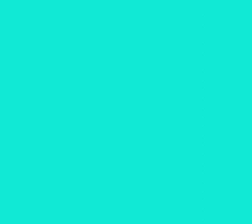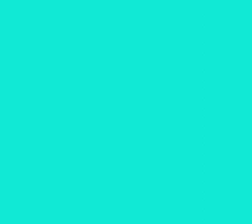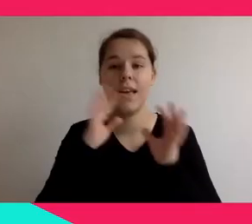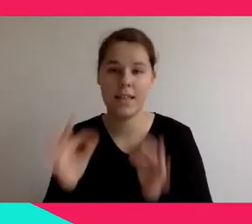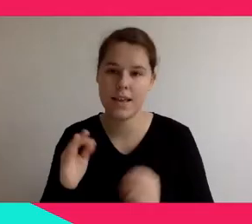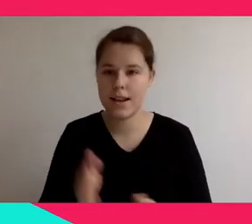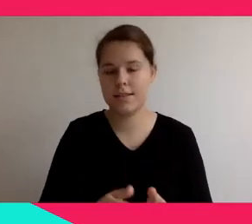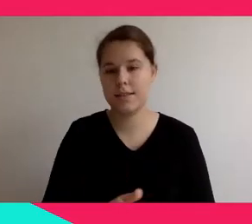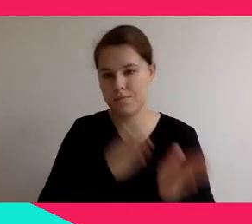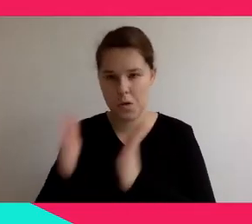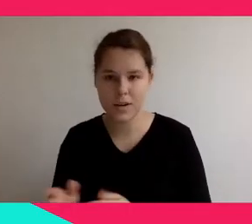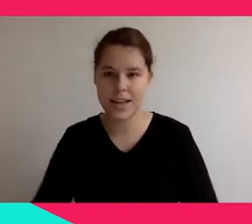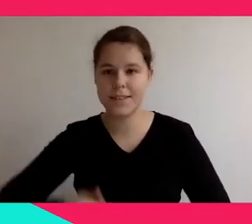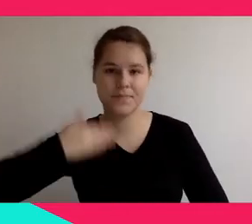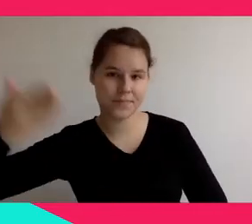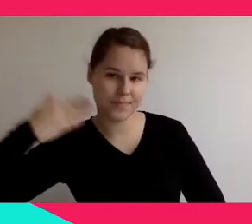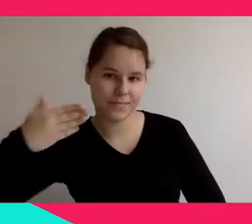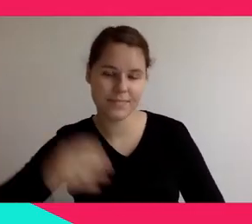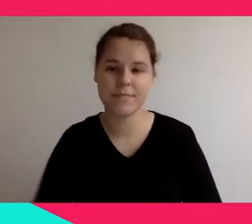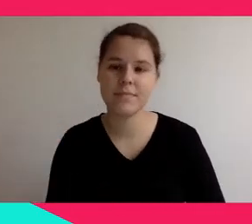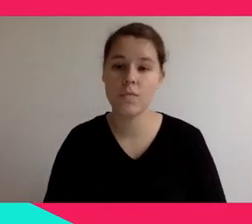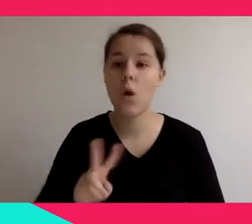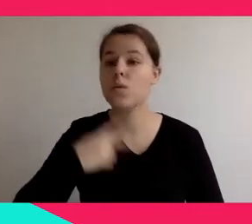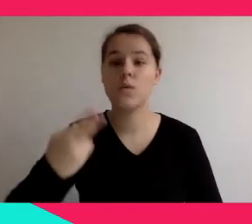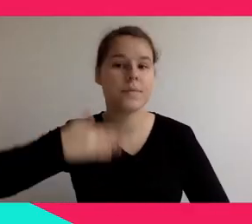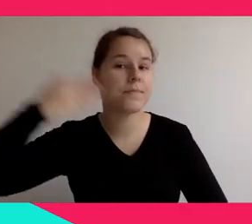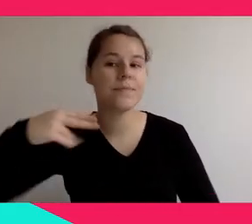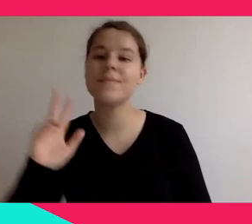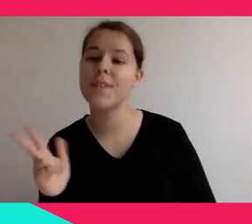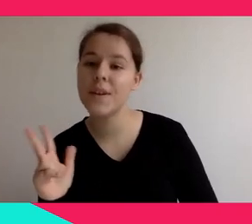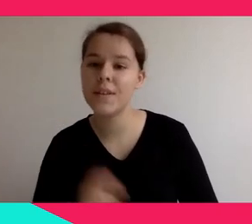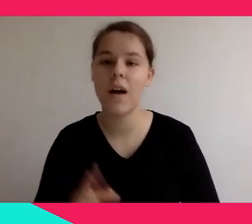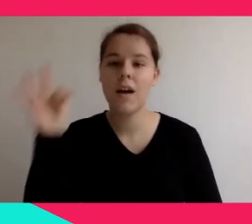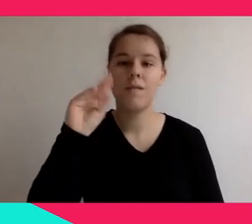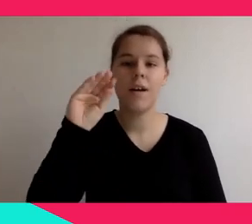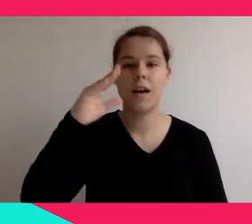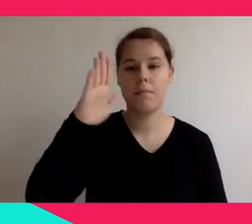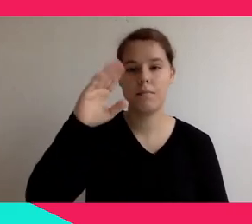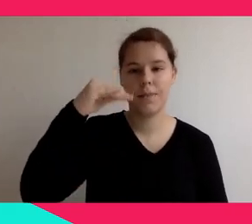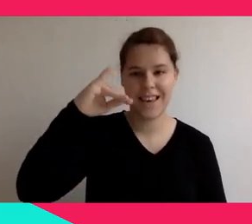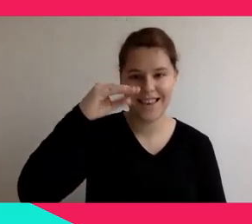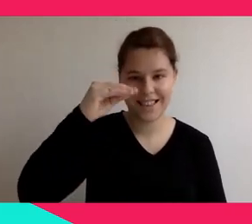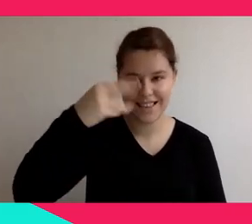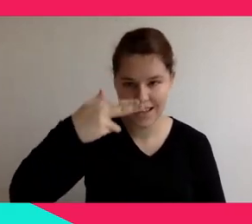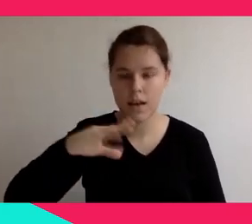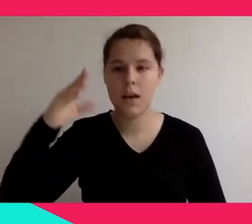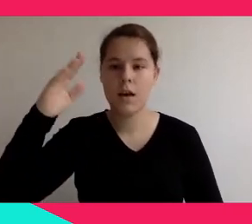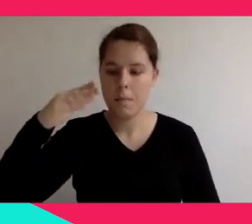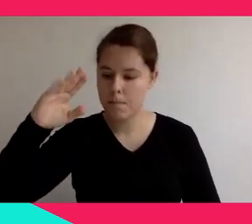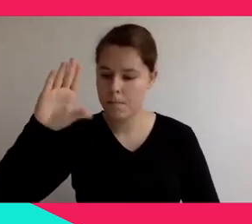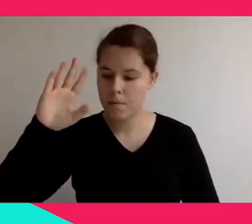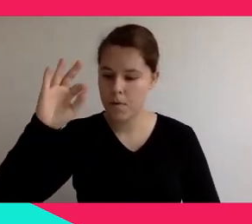The second speaker today is Fabien Barati, CEO and co-founder of Emissive,